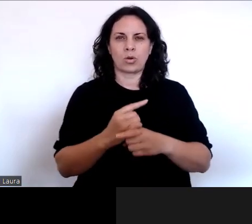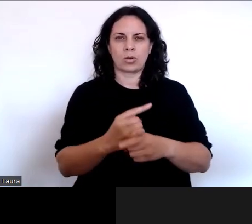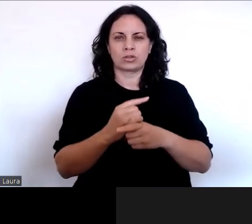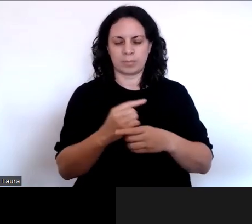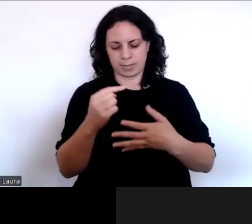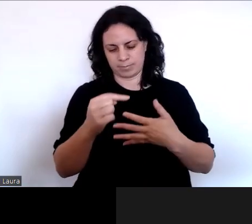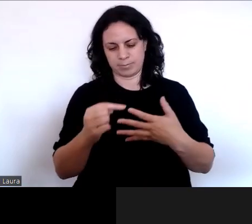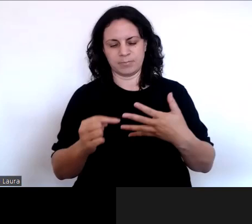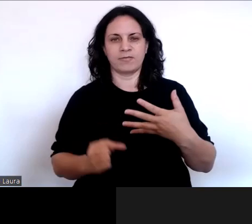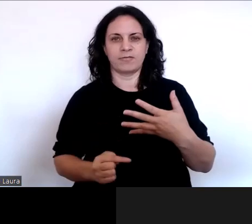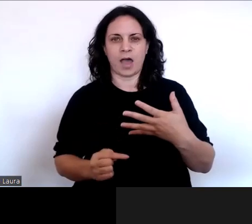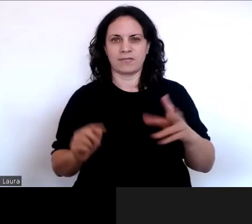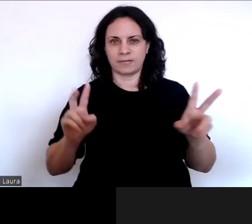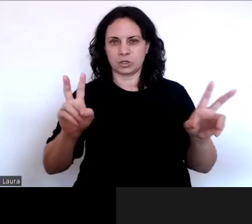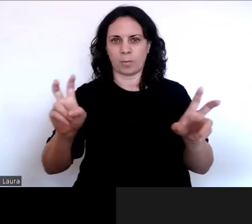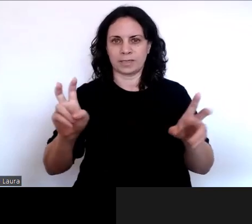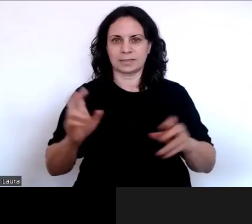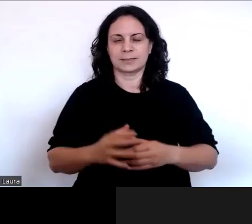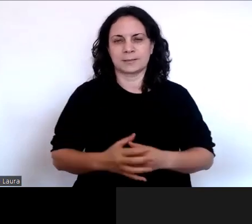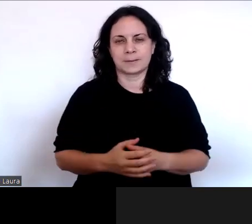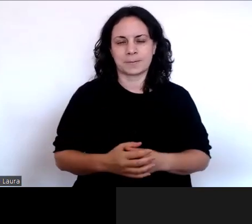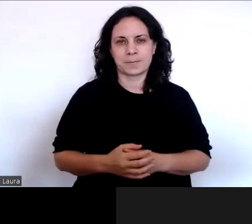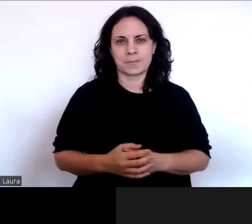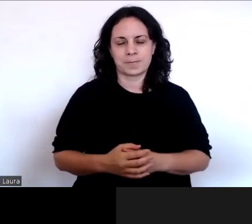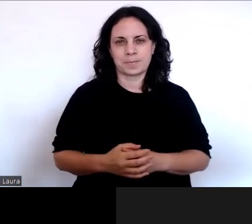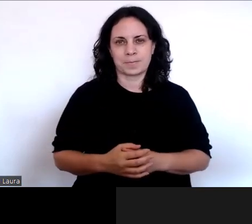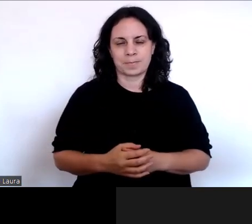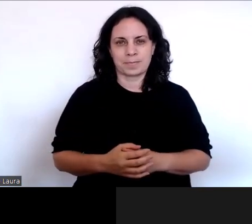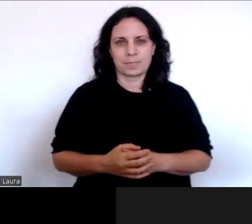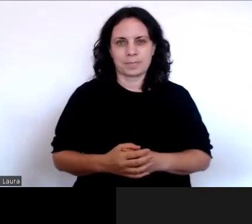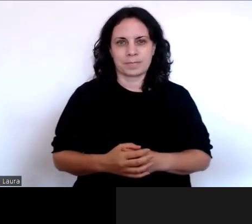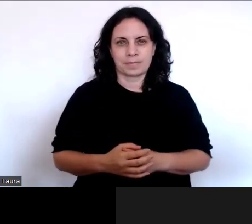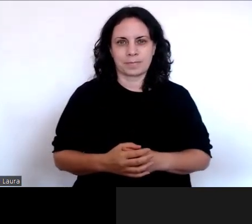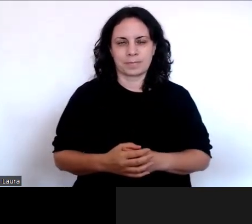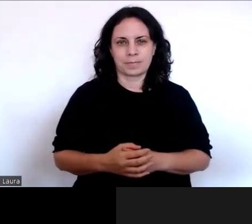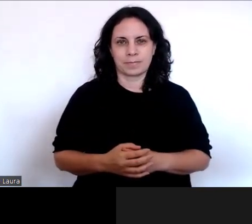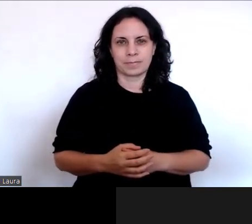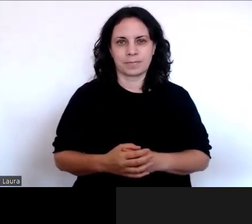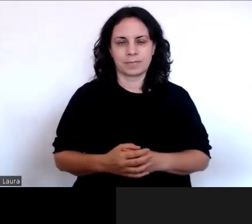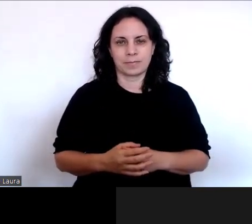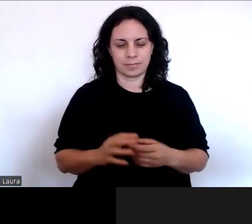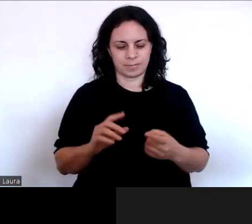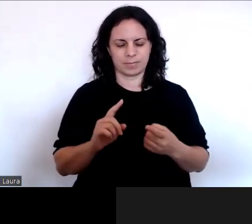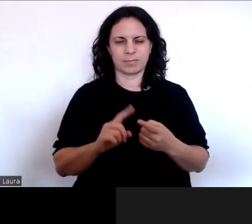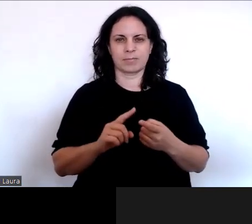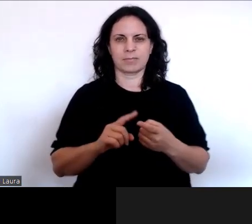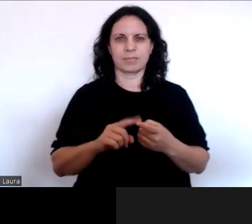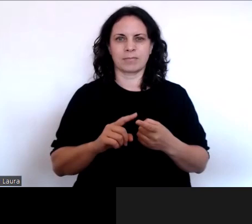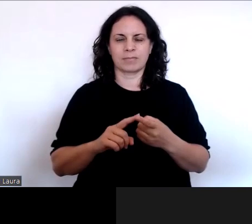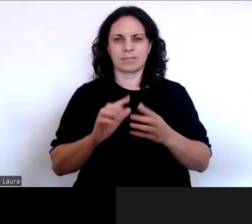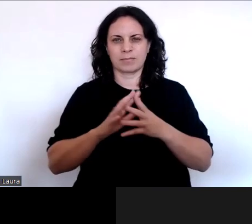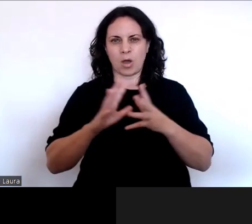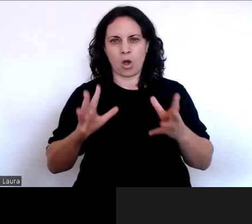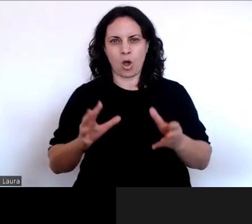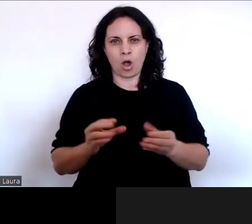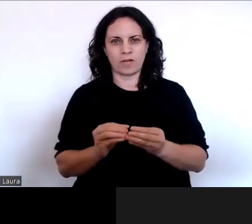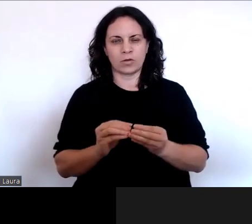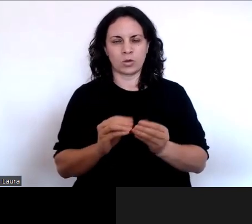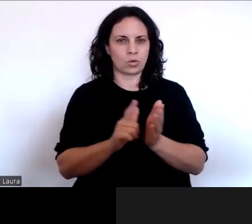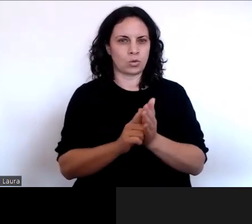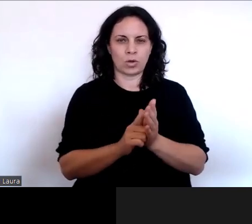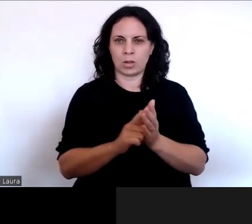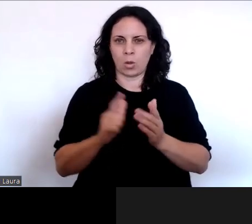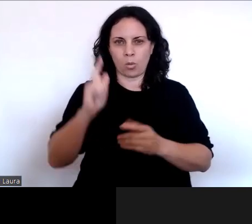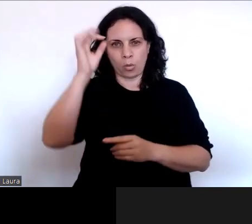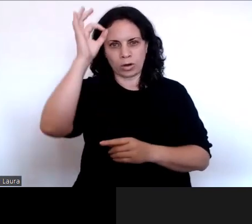main topics. So we'll start by giving a brief overview of who Tiaka Matawa Aotearoa is